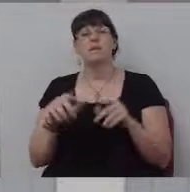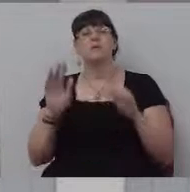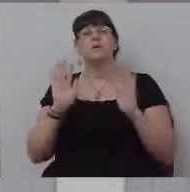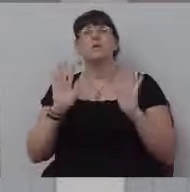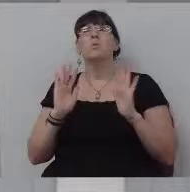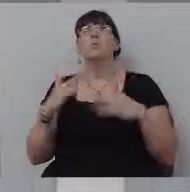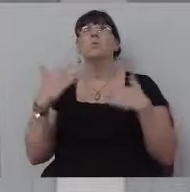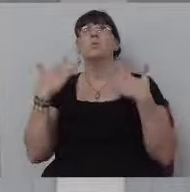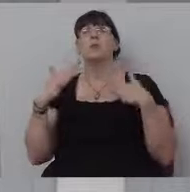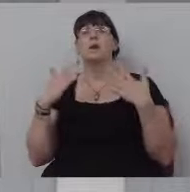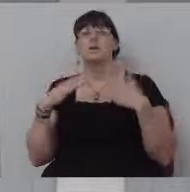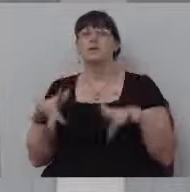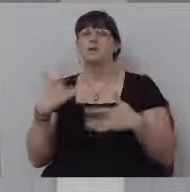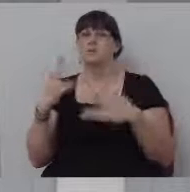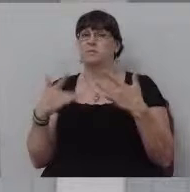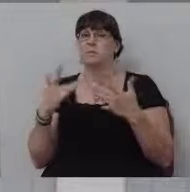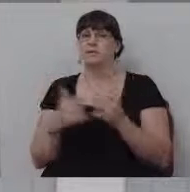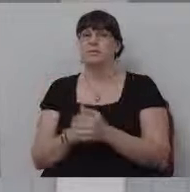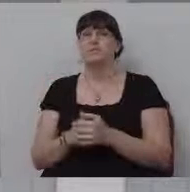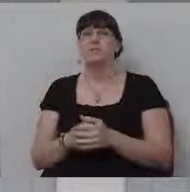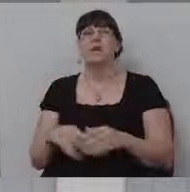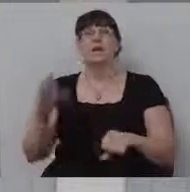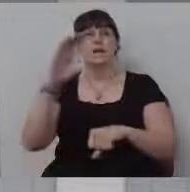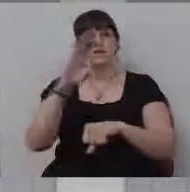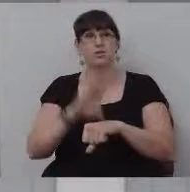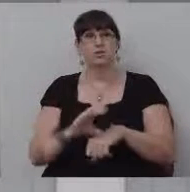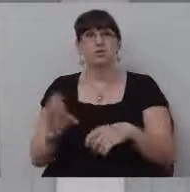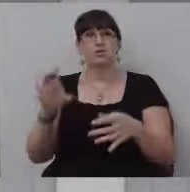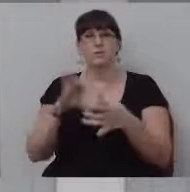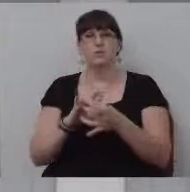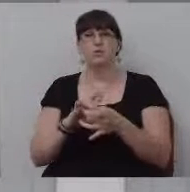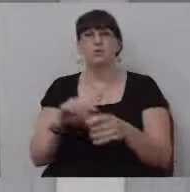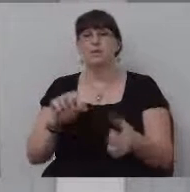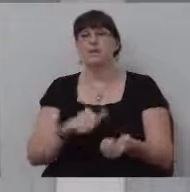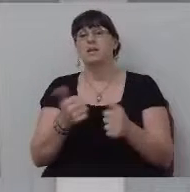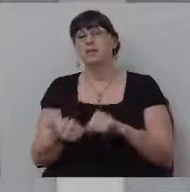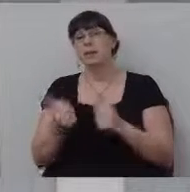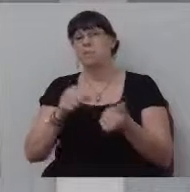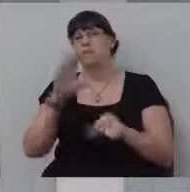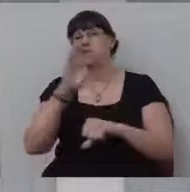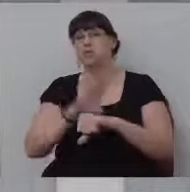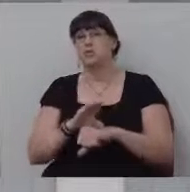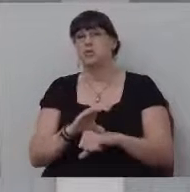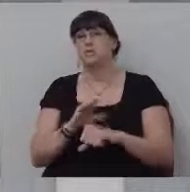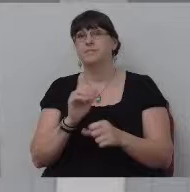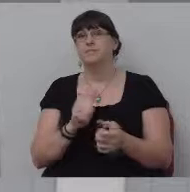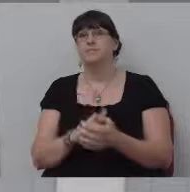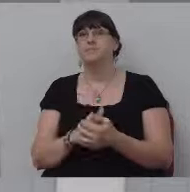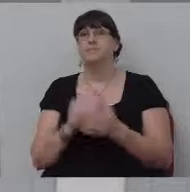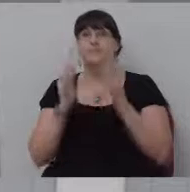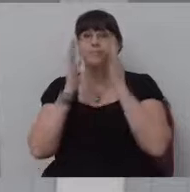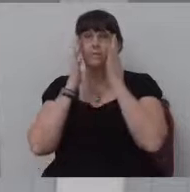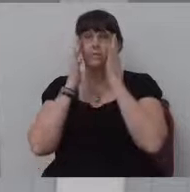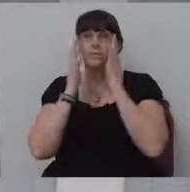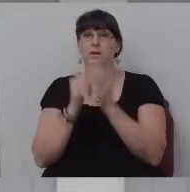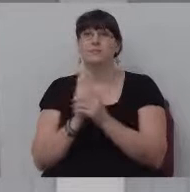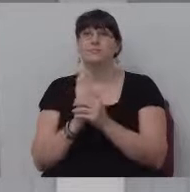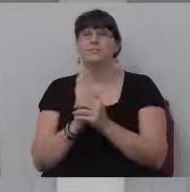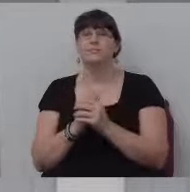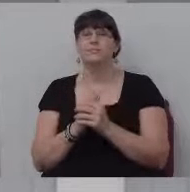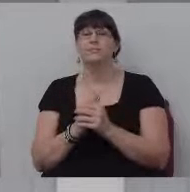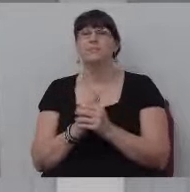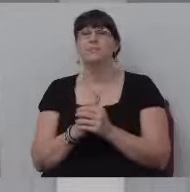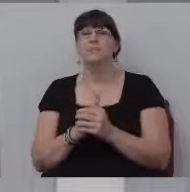experience. What a, what a wonderful experience. And then church membership in a Baptist church, baptism, when a Baptist church,